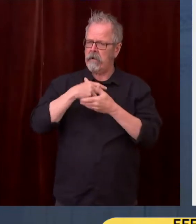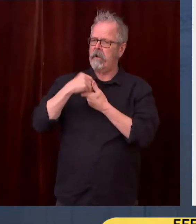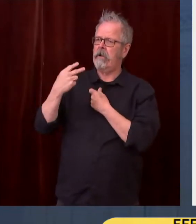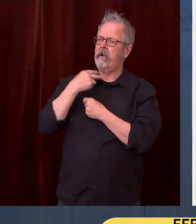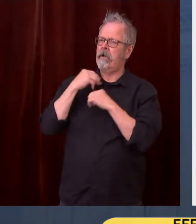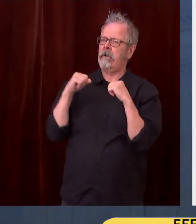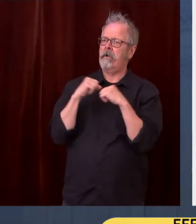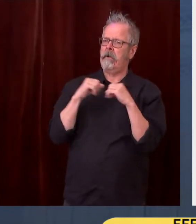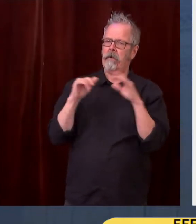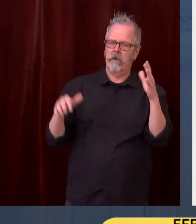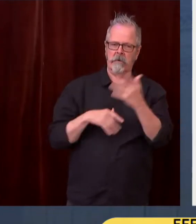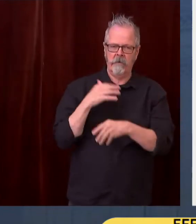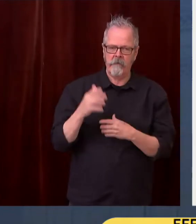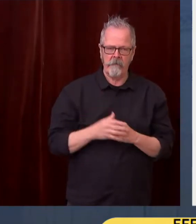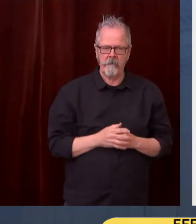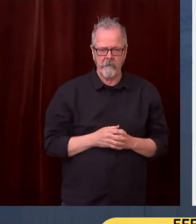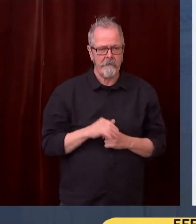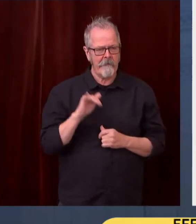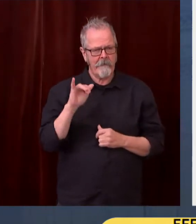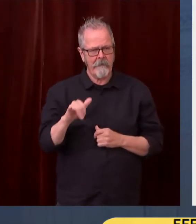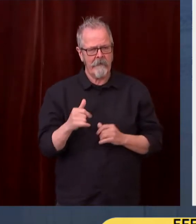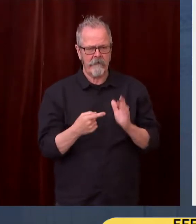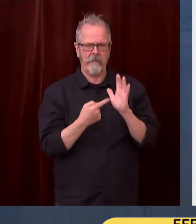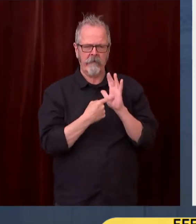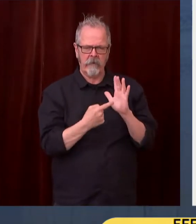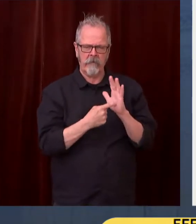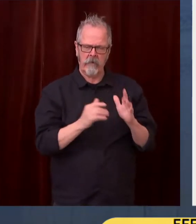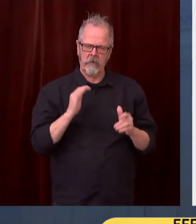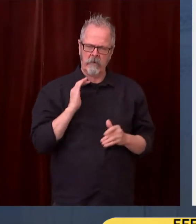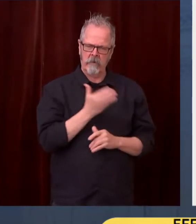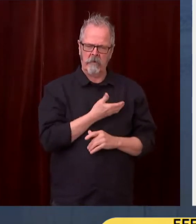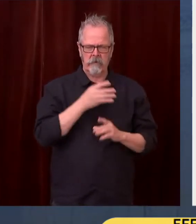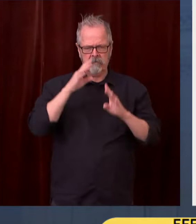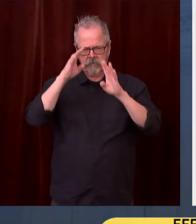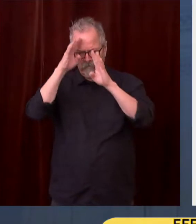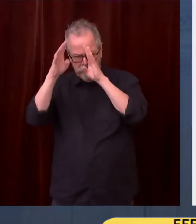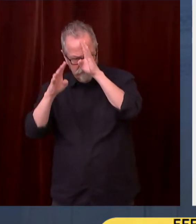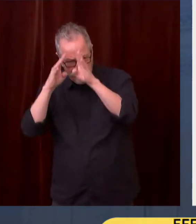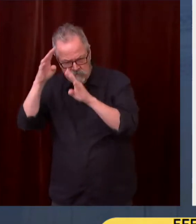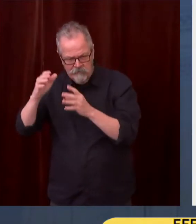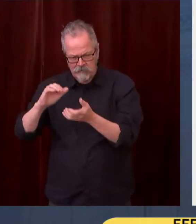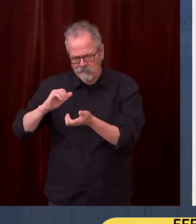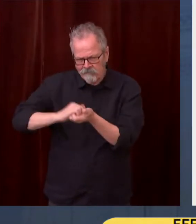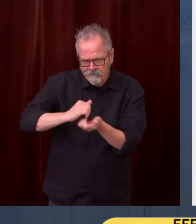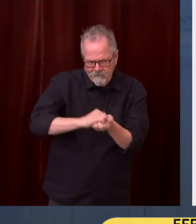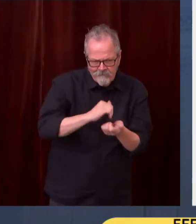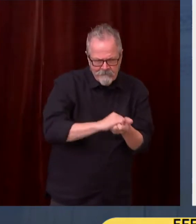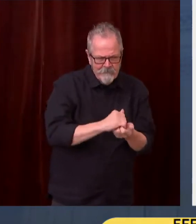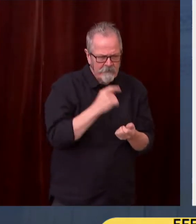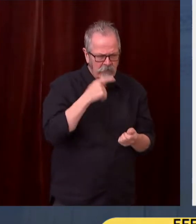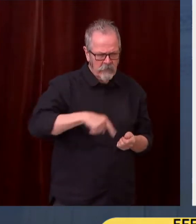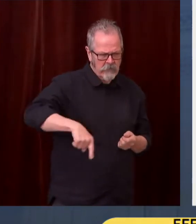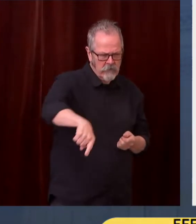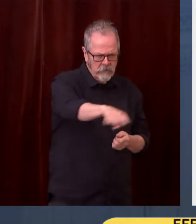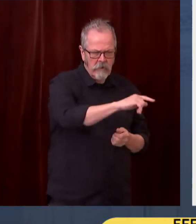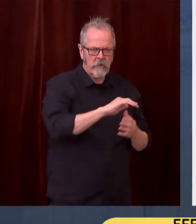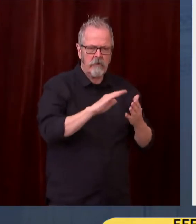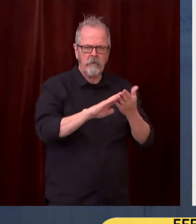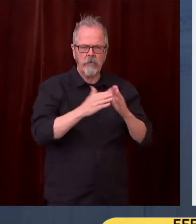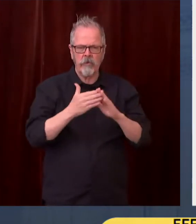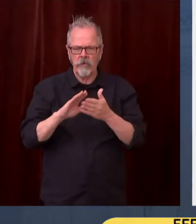will allow us to expand our good work and to create the hope, dignity, and security that our residents deserve.